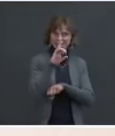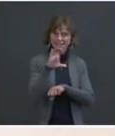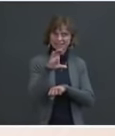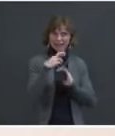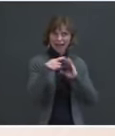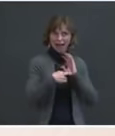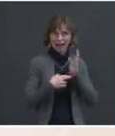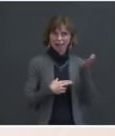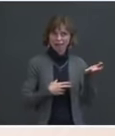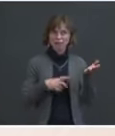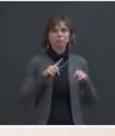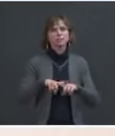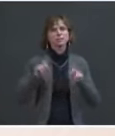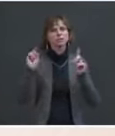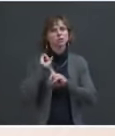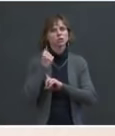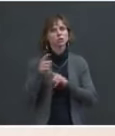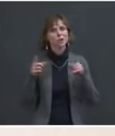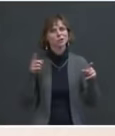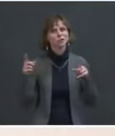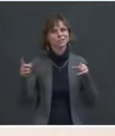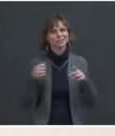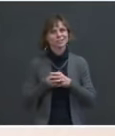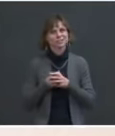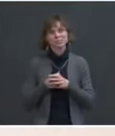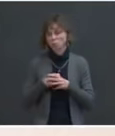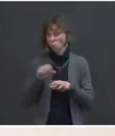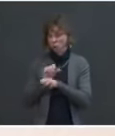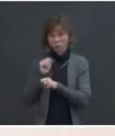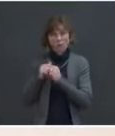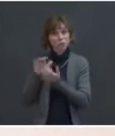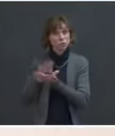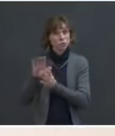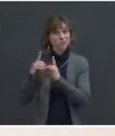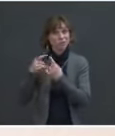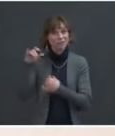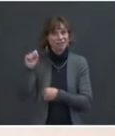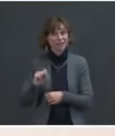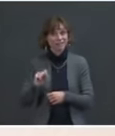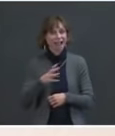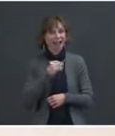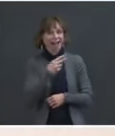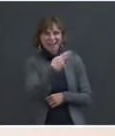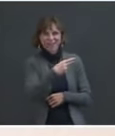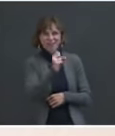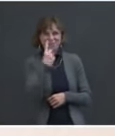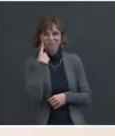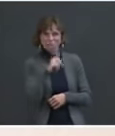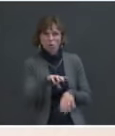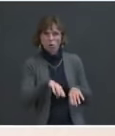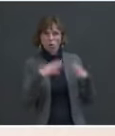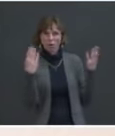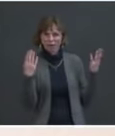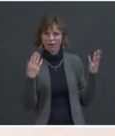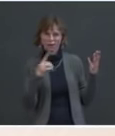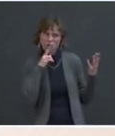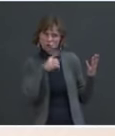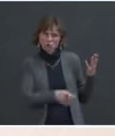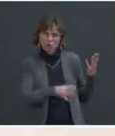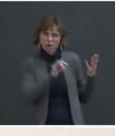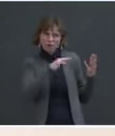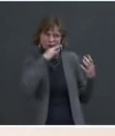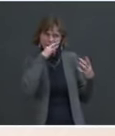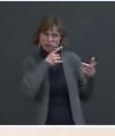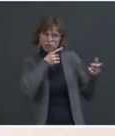And certainly we're working with the school districts, and we're also working with HHS to open these facilities, or to ensure that kids are treated